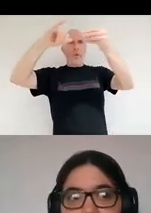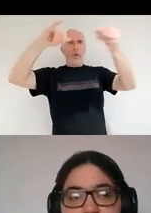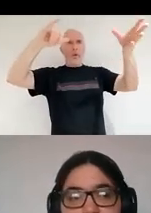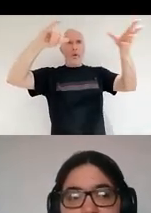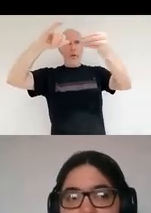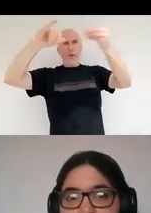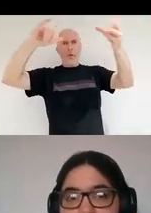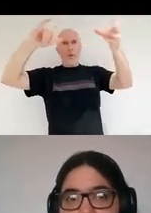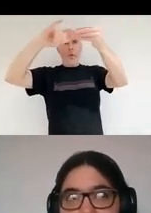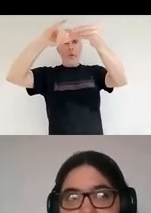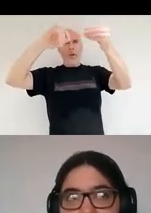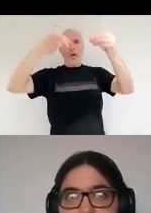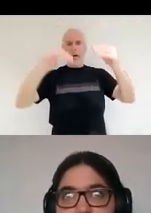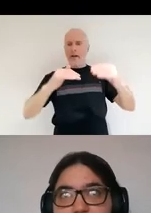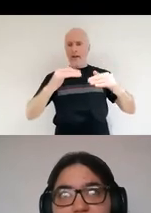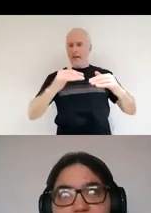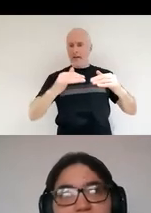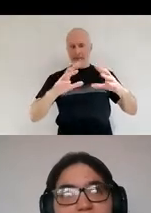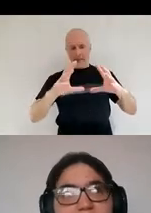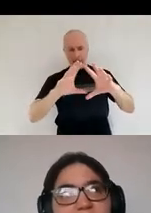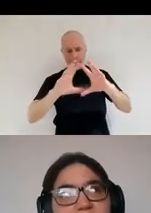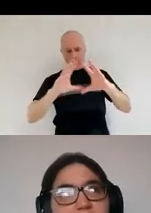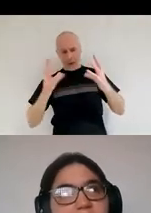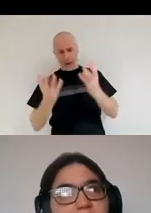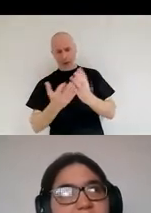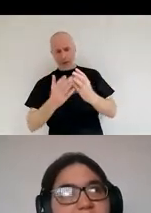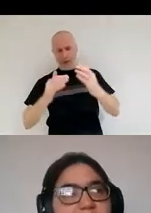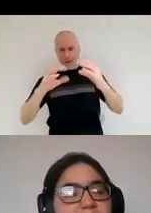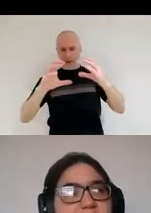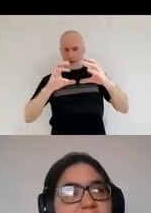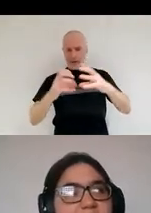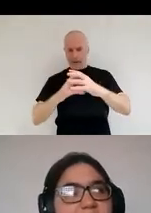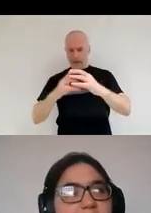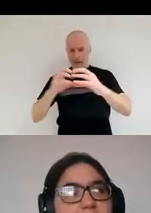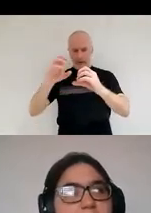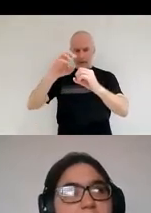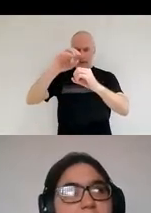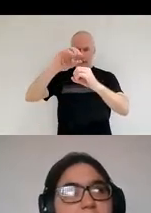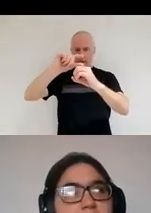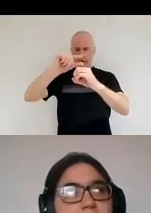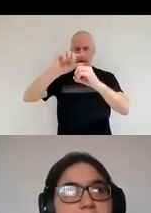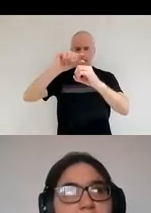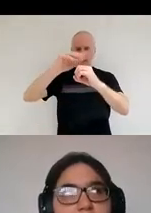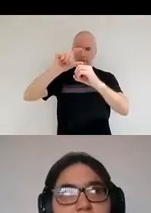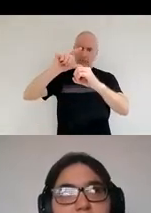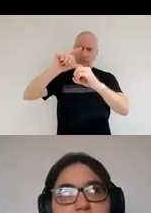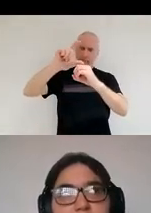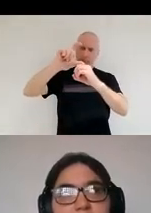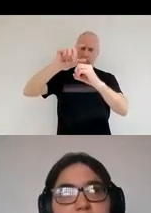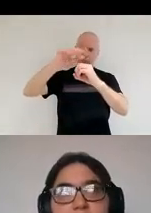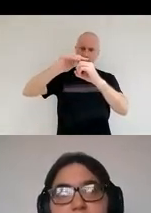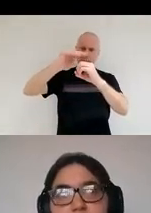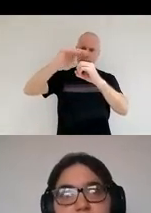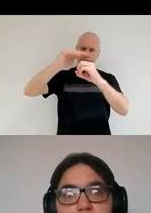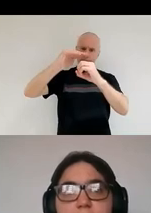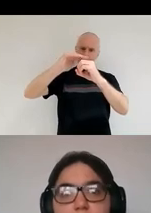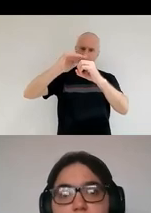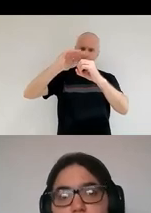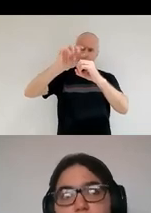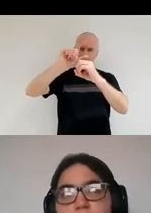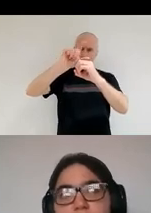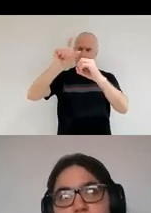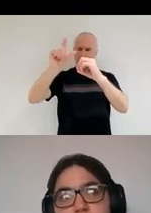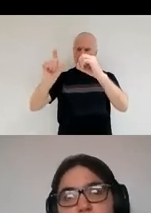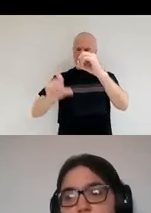I think there were a few different efforts that went on different layers of the atmosphere, but I think